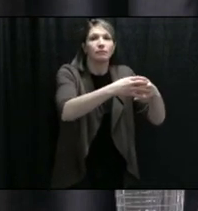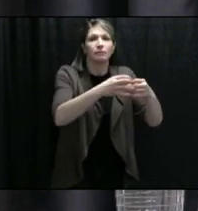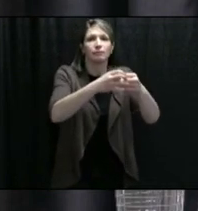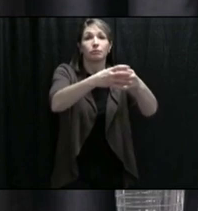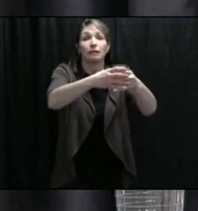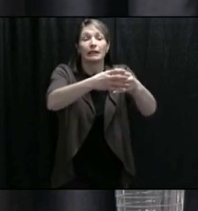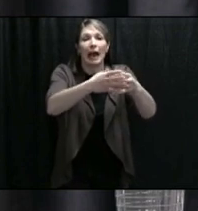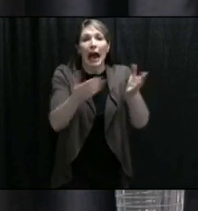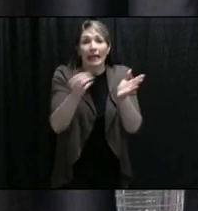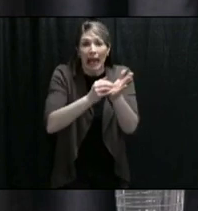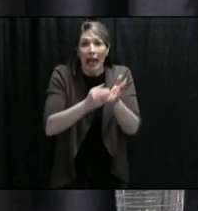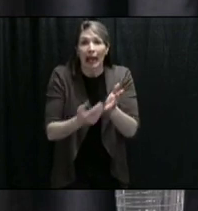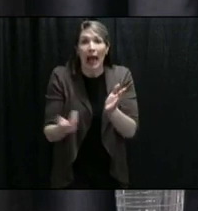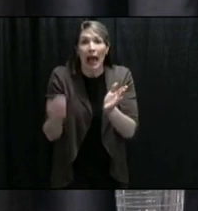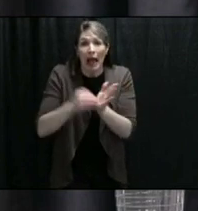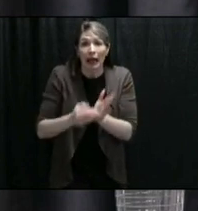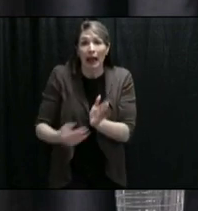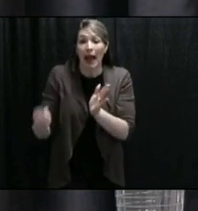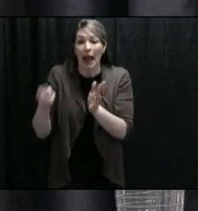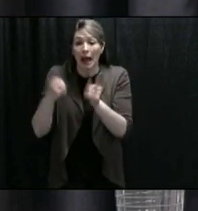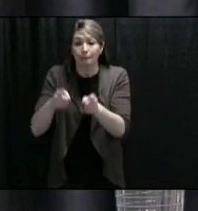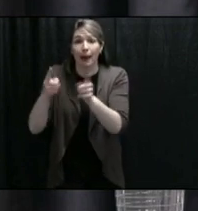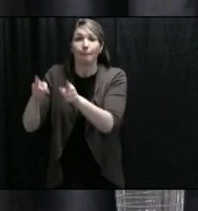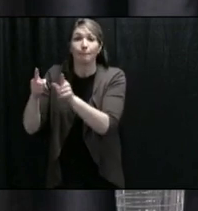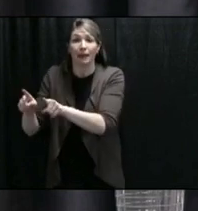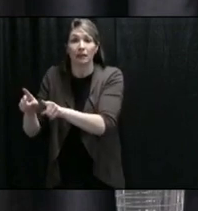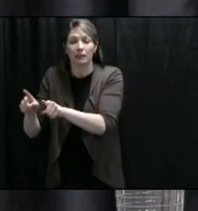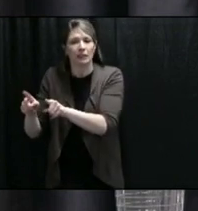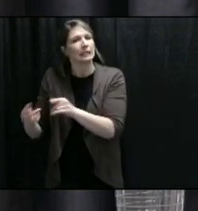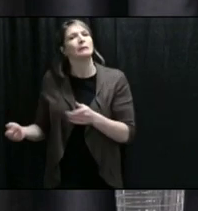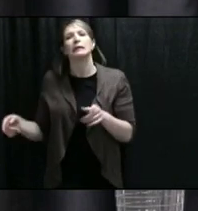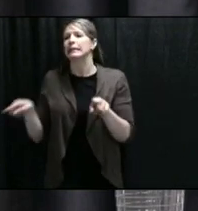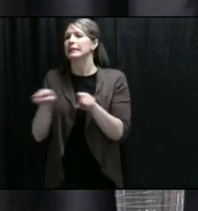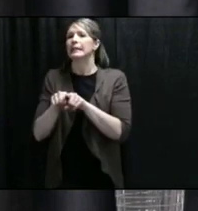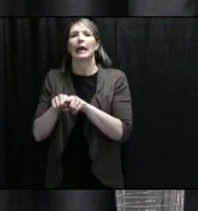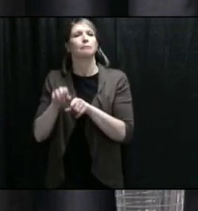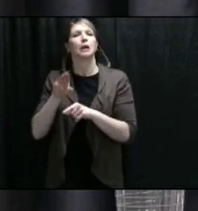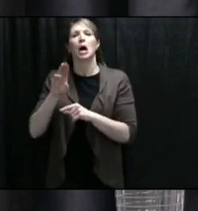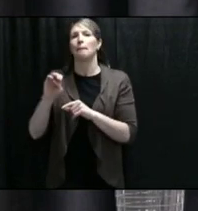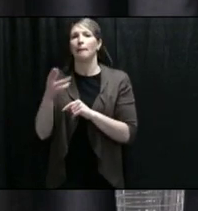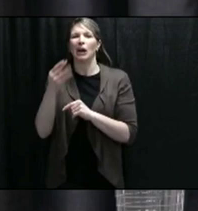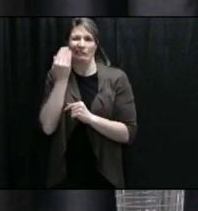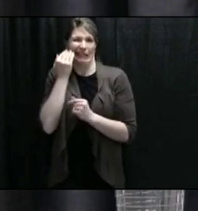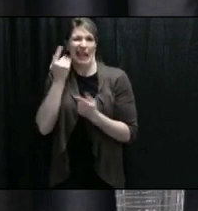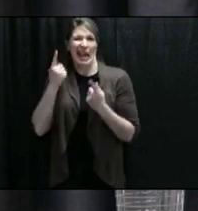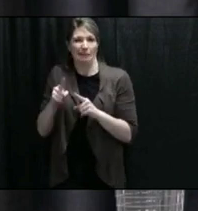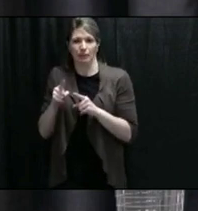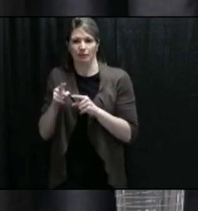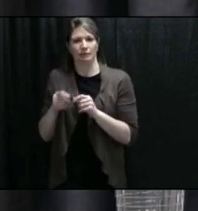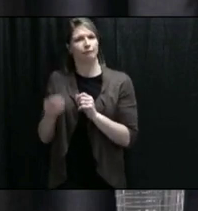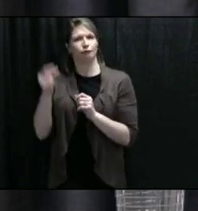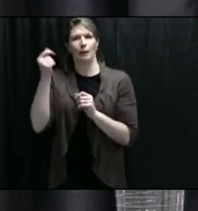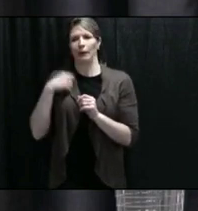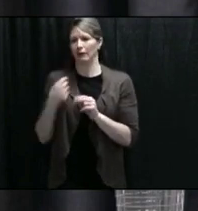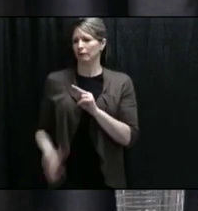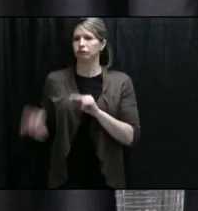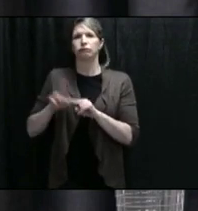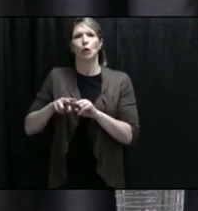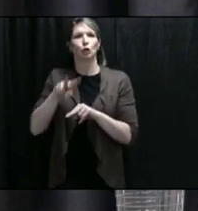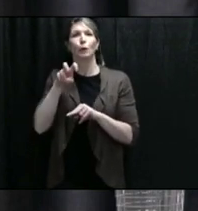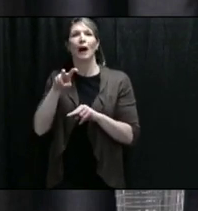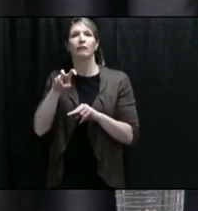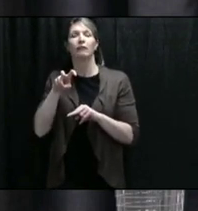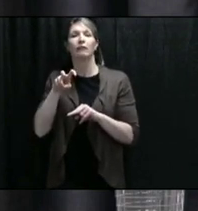-March. And if we'd continued at that rate, without the effects of Dr. Fitzgerald's orders, we would be where